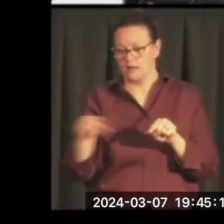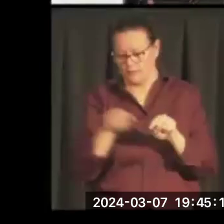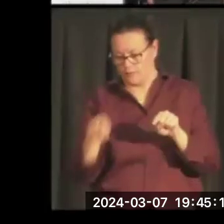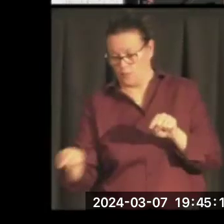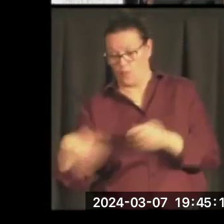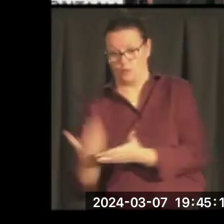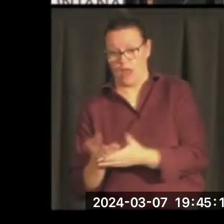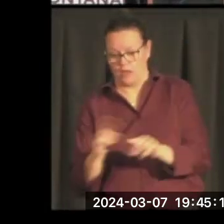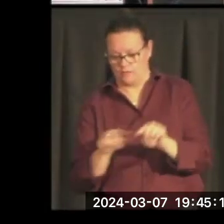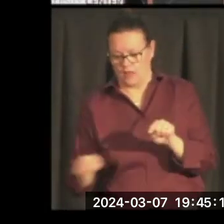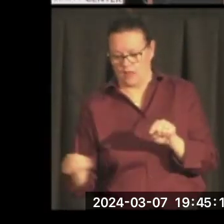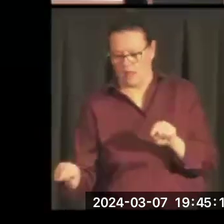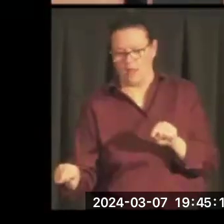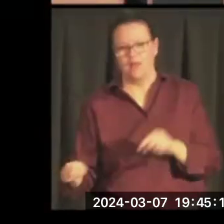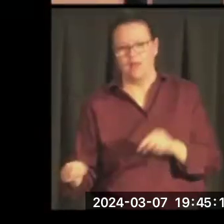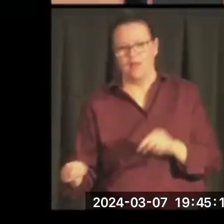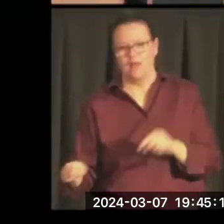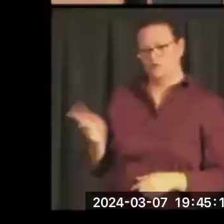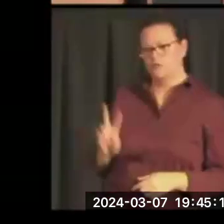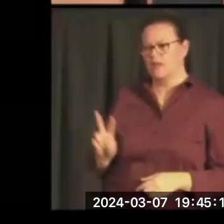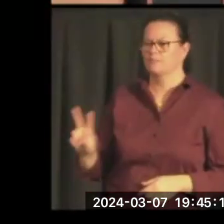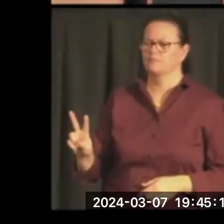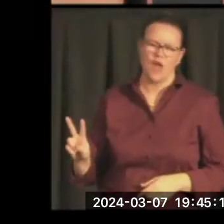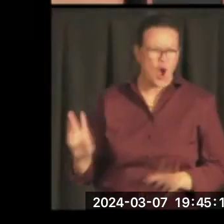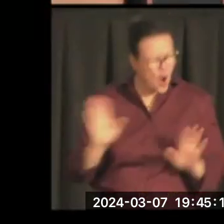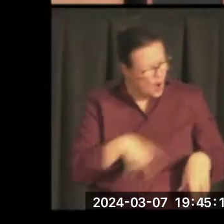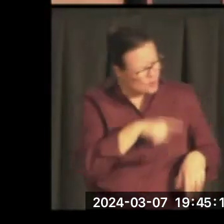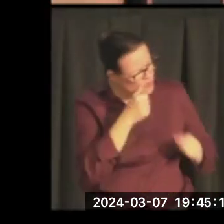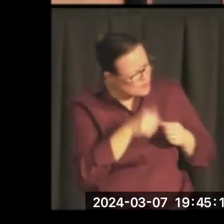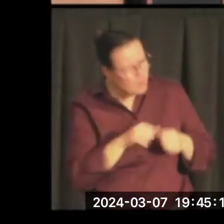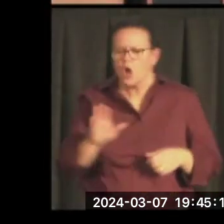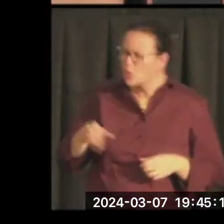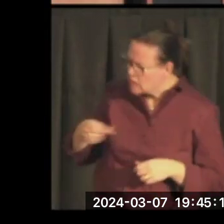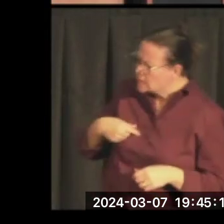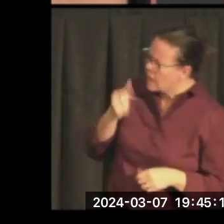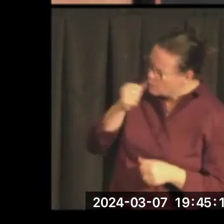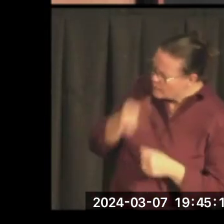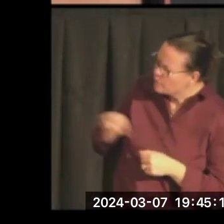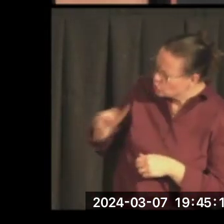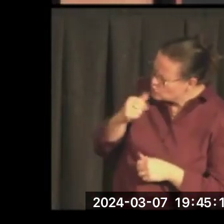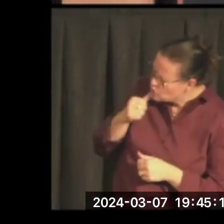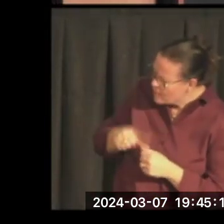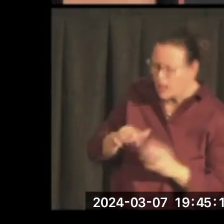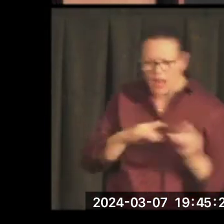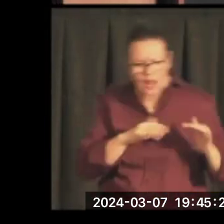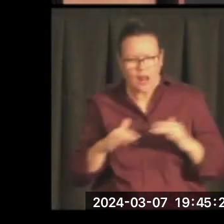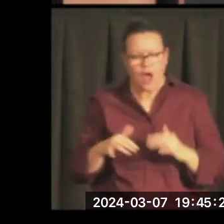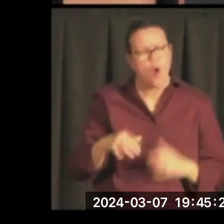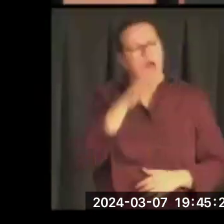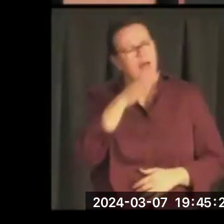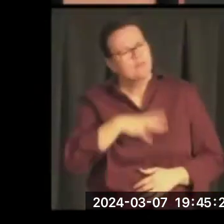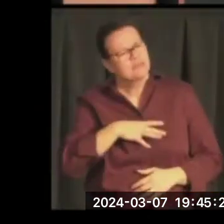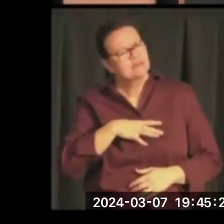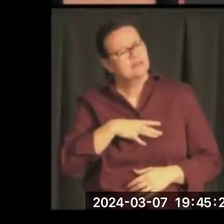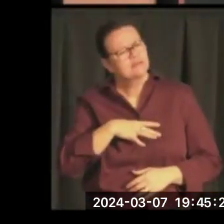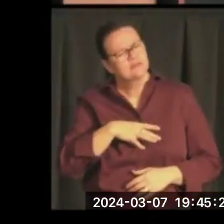Anaconda and Mike and Maureen were talking, oh dear, remember this? Oh dear, yes. And Mike would say, oh, Mrs. So-and-so lived in